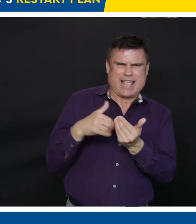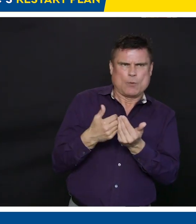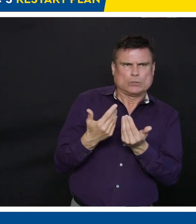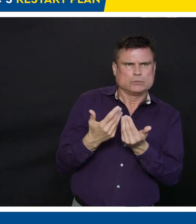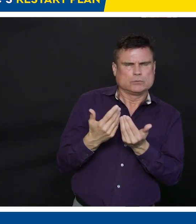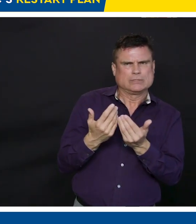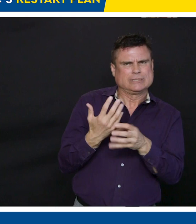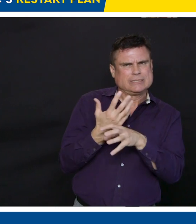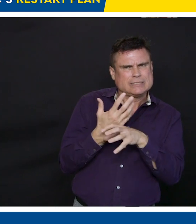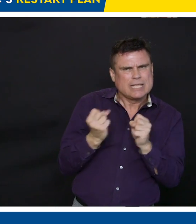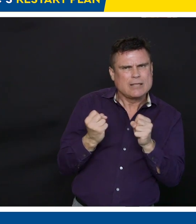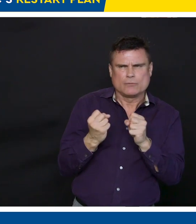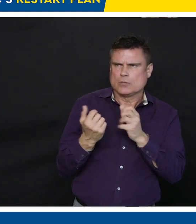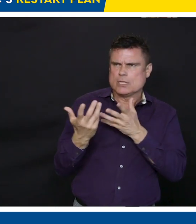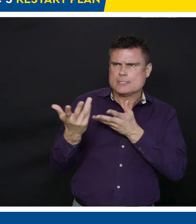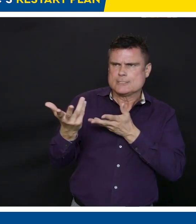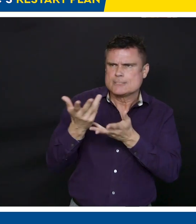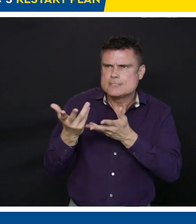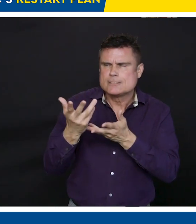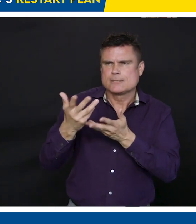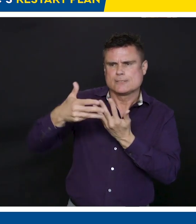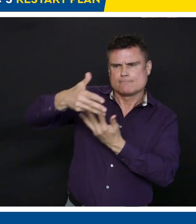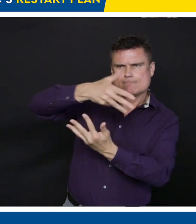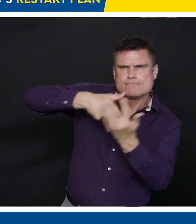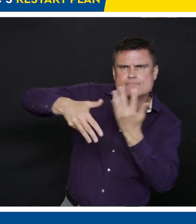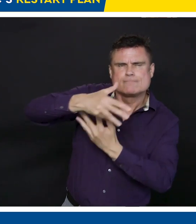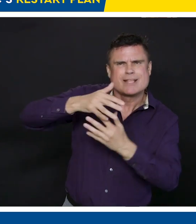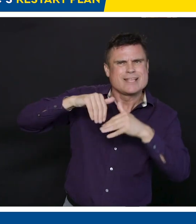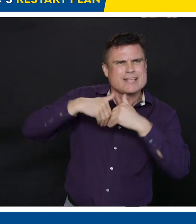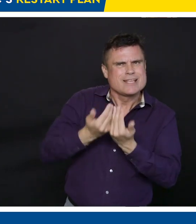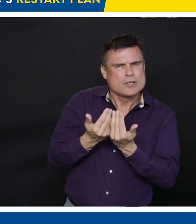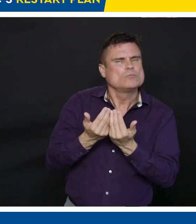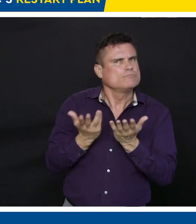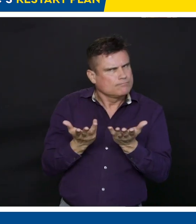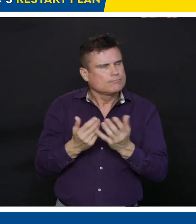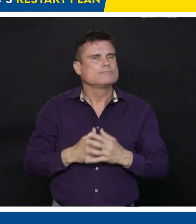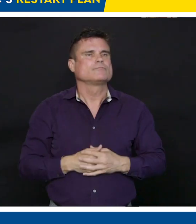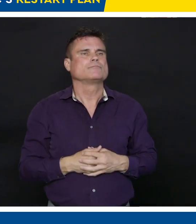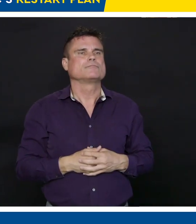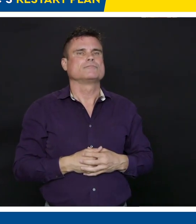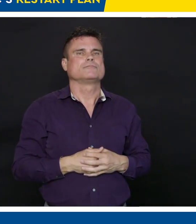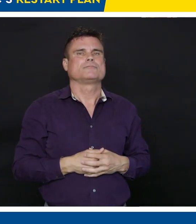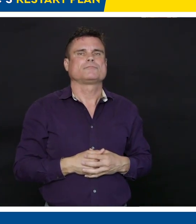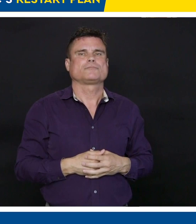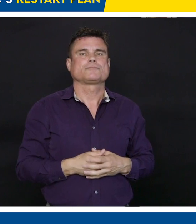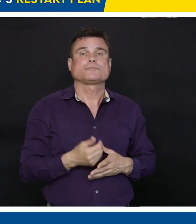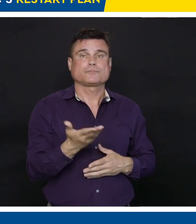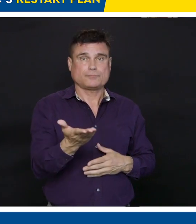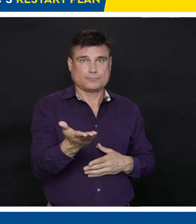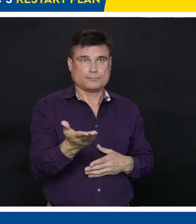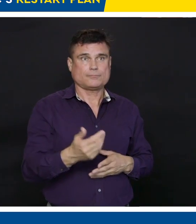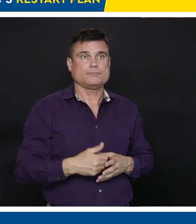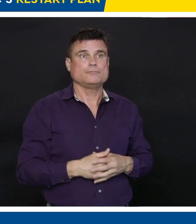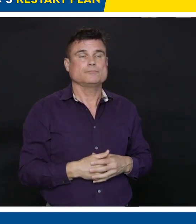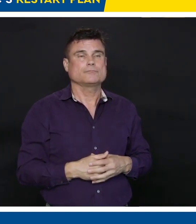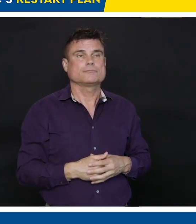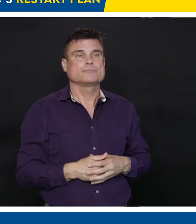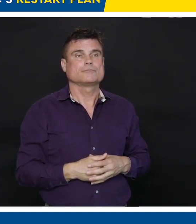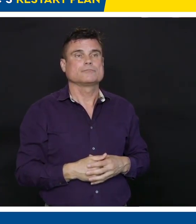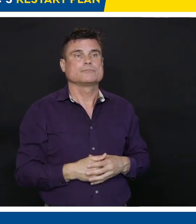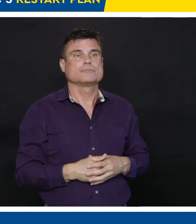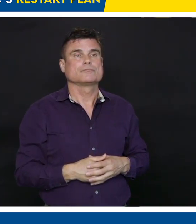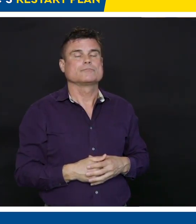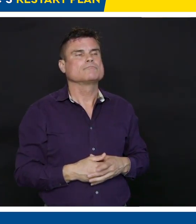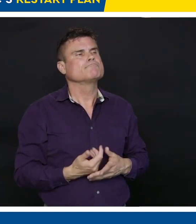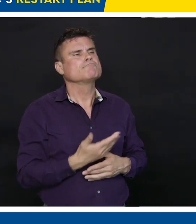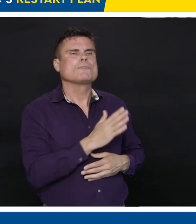I thought you guys were going to pass me up today. Sorry about that. Premier, I'm wondering what your biggest concern is going forward. Is it making sure that